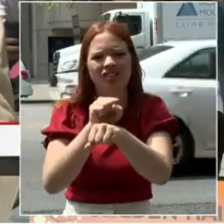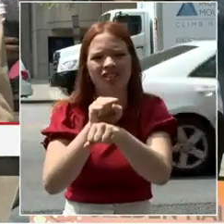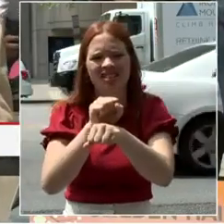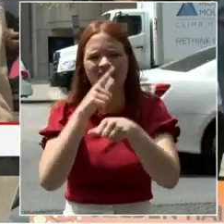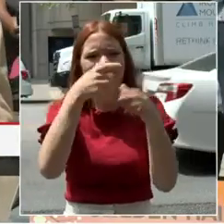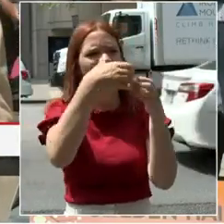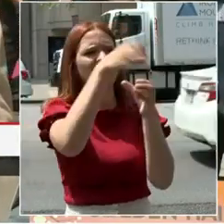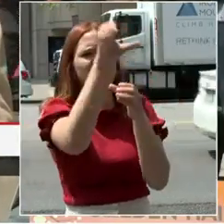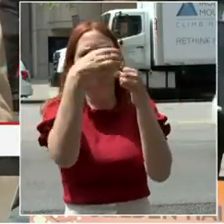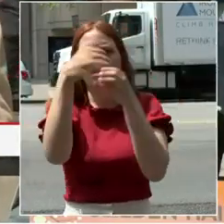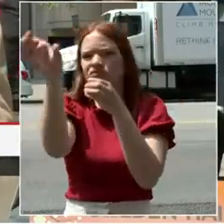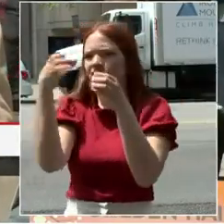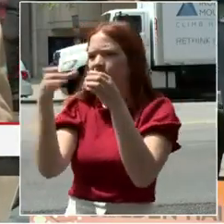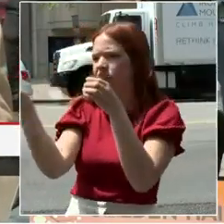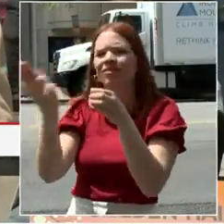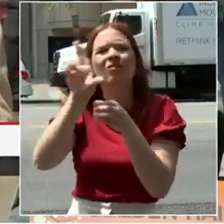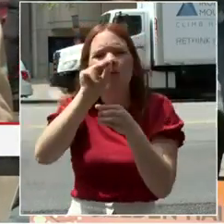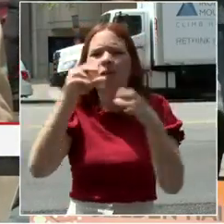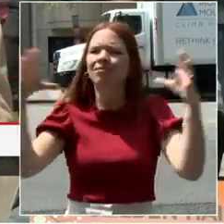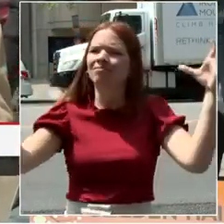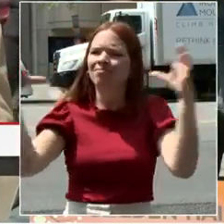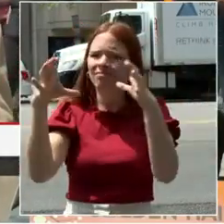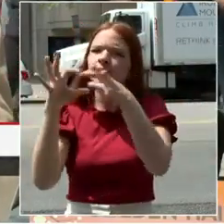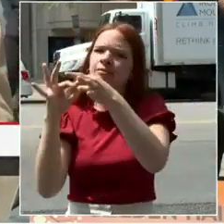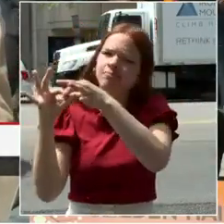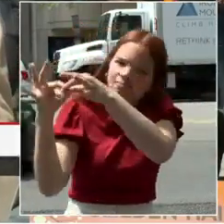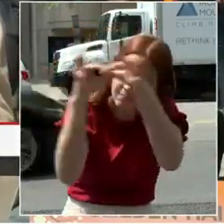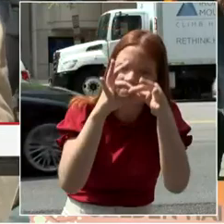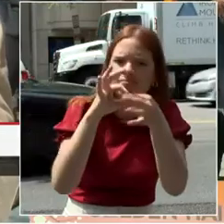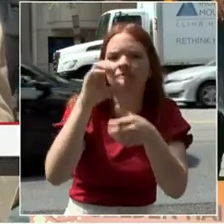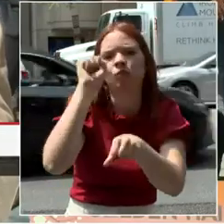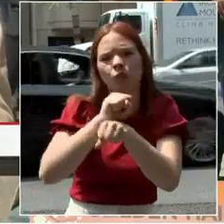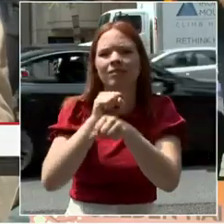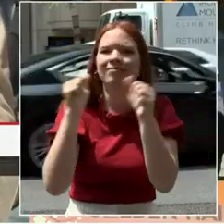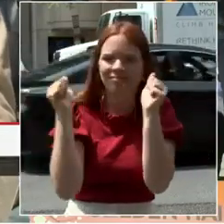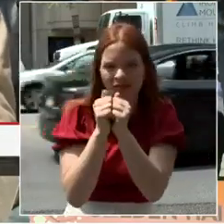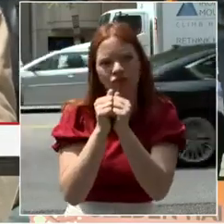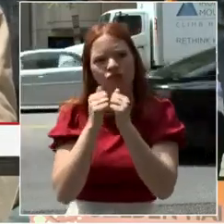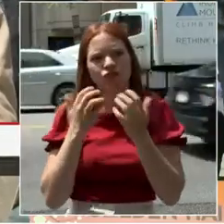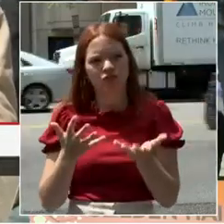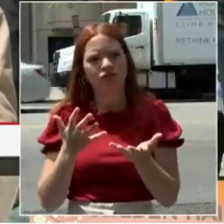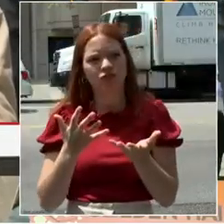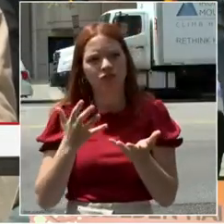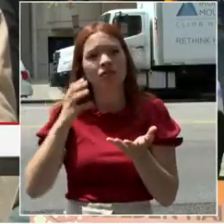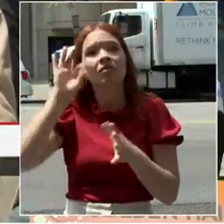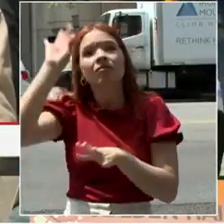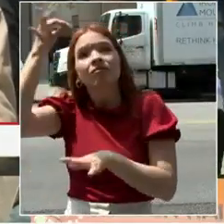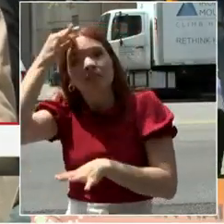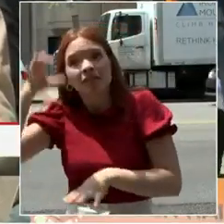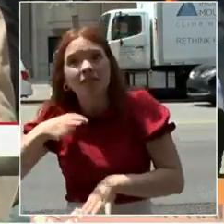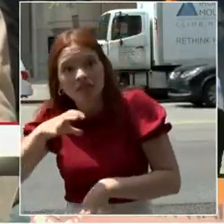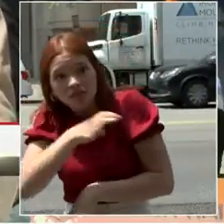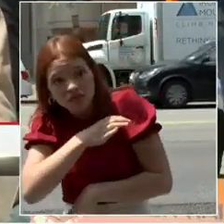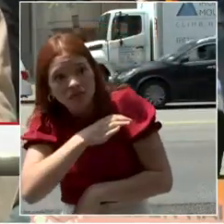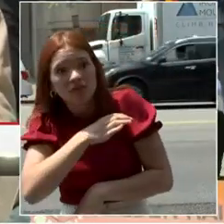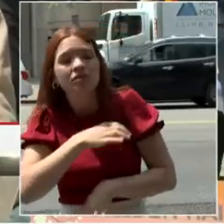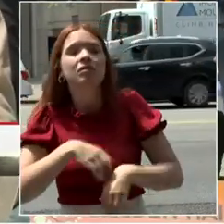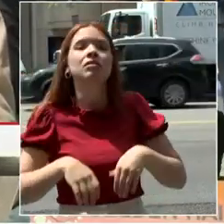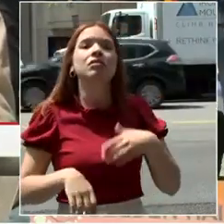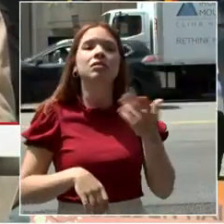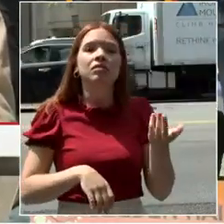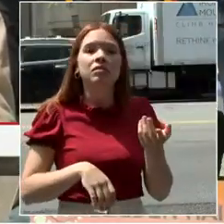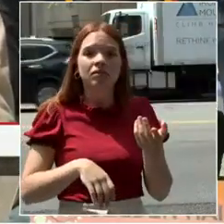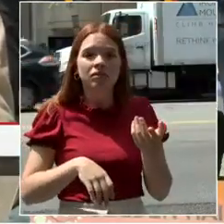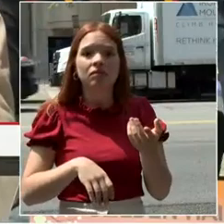to the expertise of the federal city council led by the two time elected mayor of Washington, D.C.